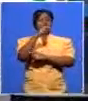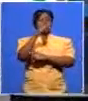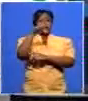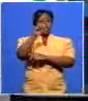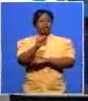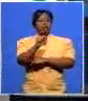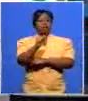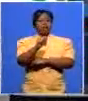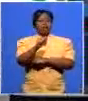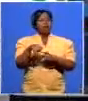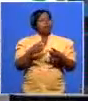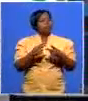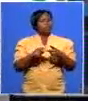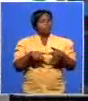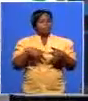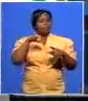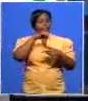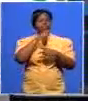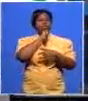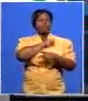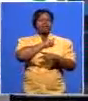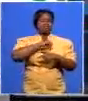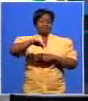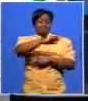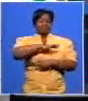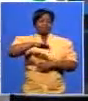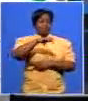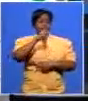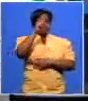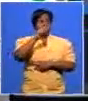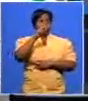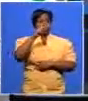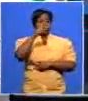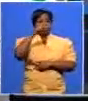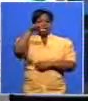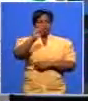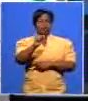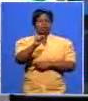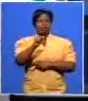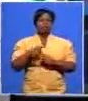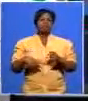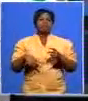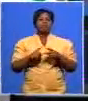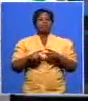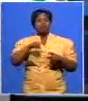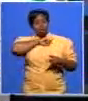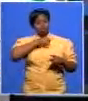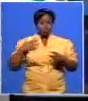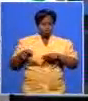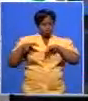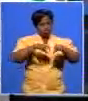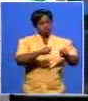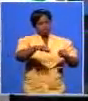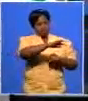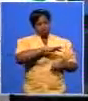time i talk of not of together because that is the area where we're actually absent and wanted to to penetrate that area we've